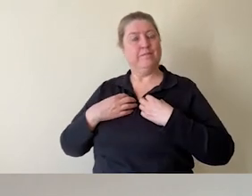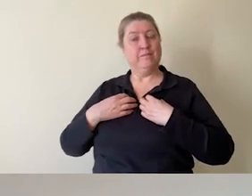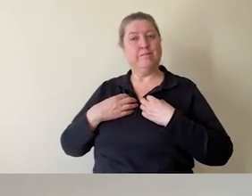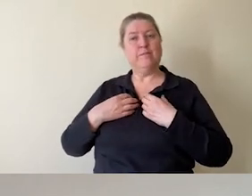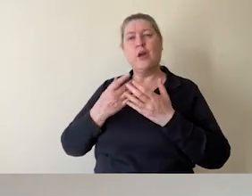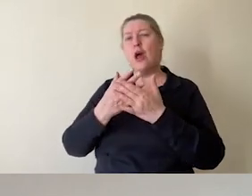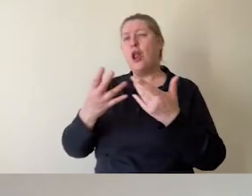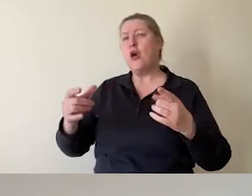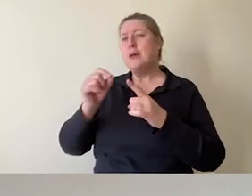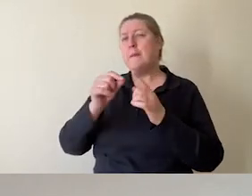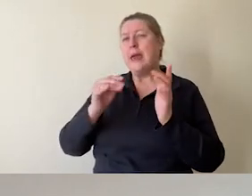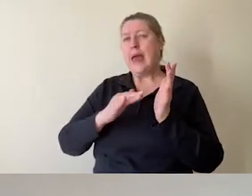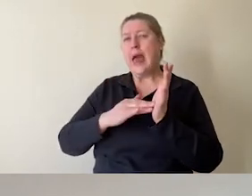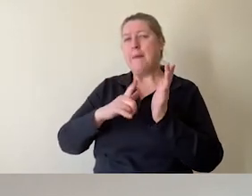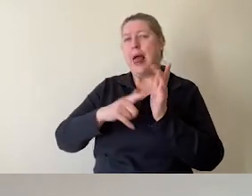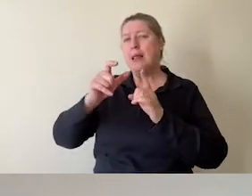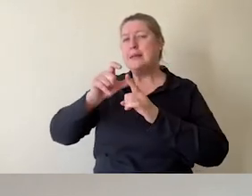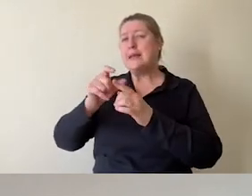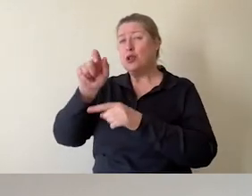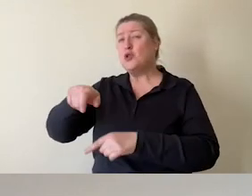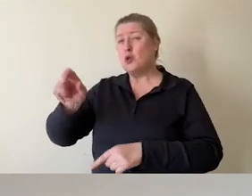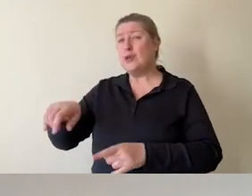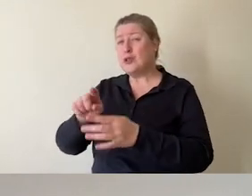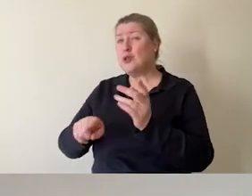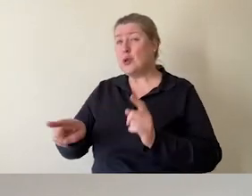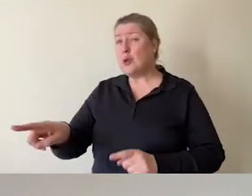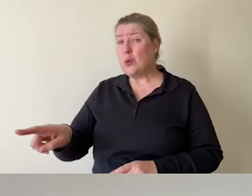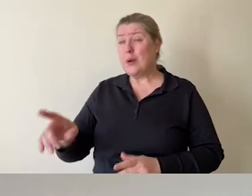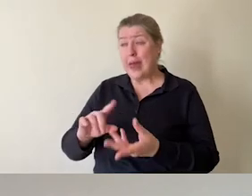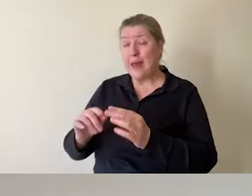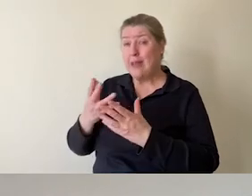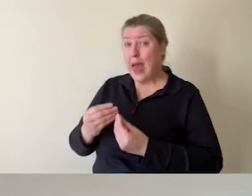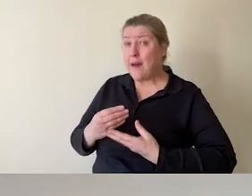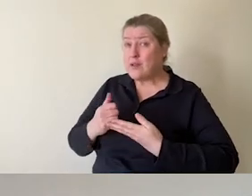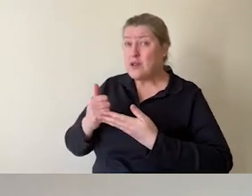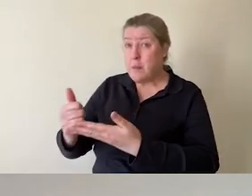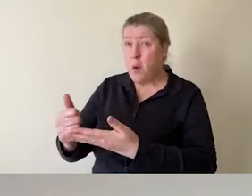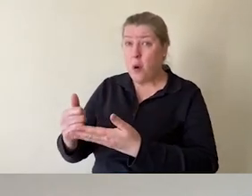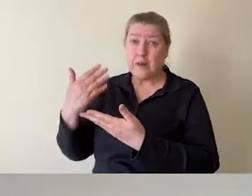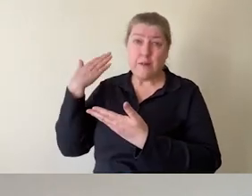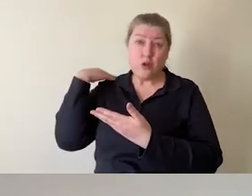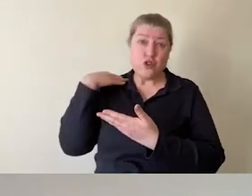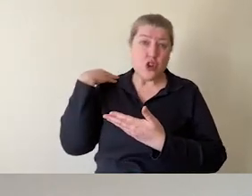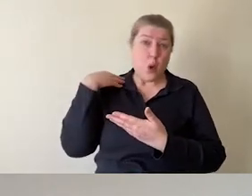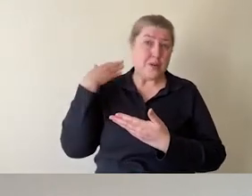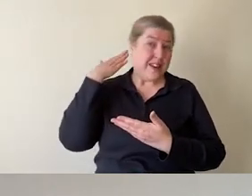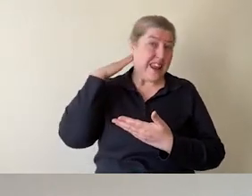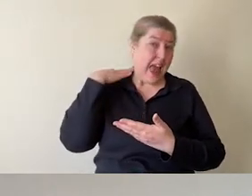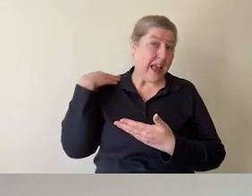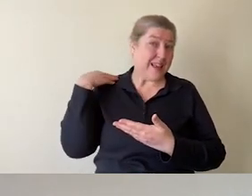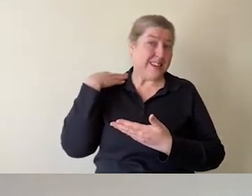a lot of their PMLD students do if they have support between their shoulder and their neck.